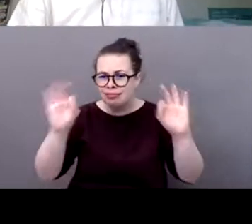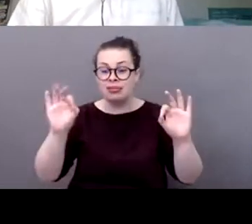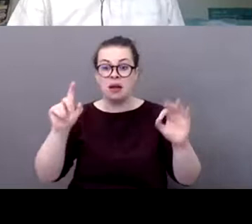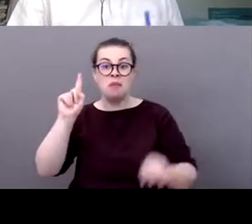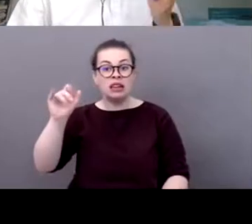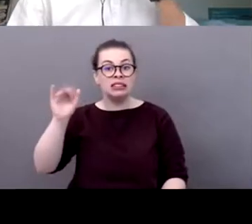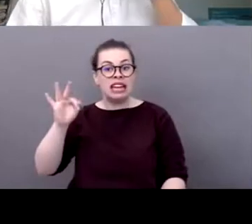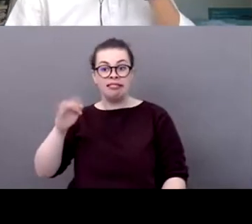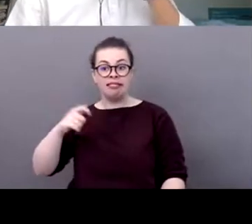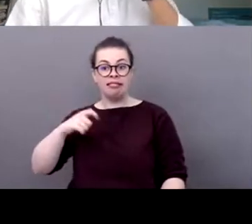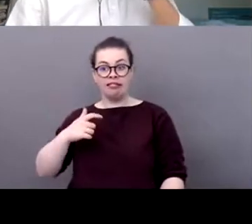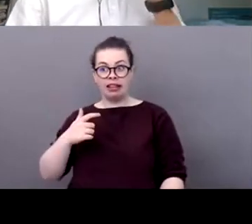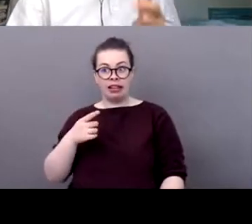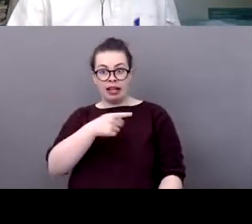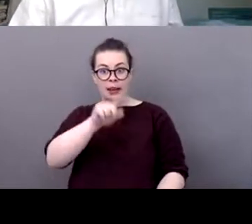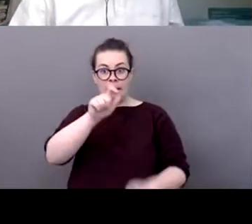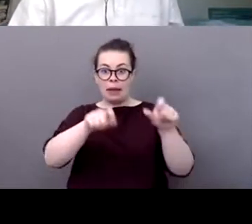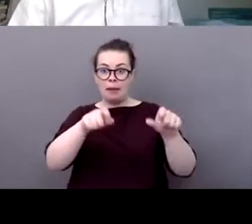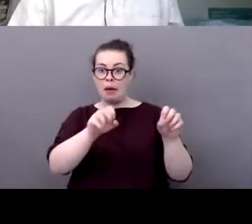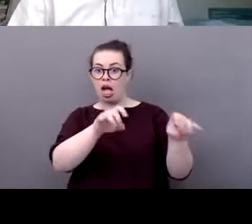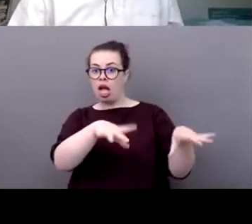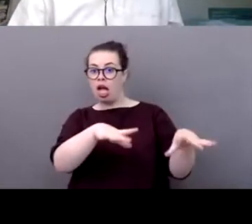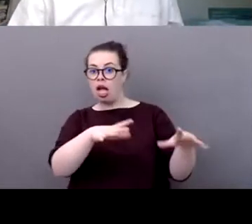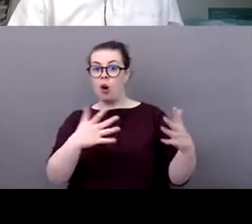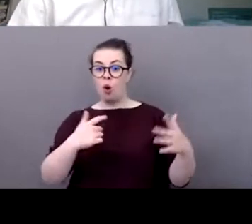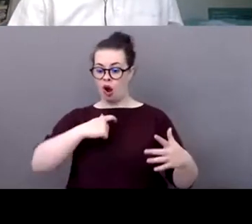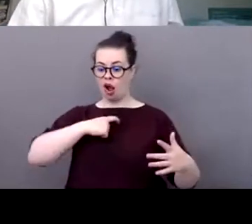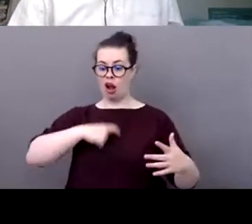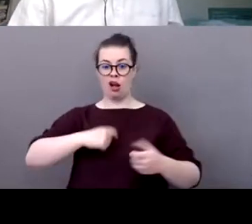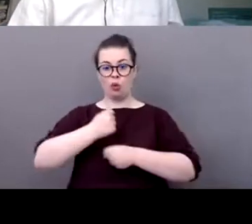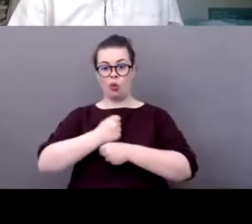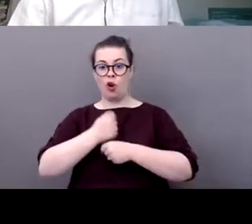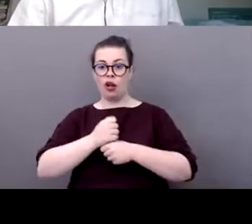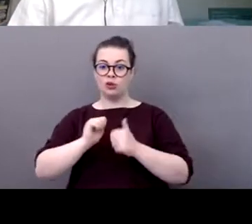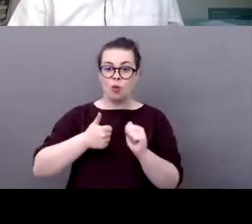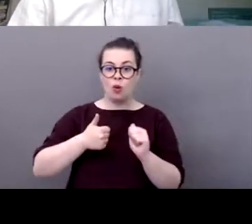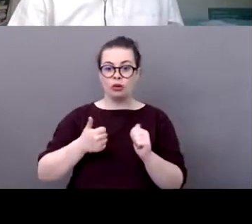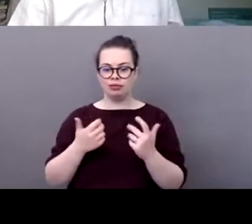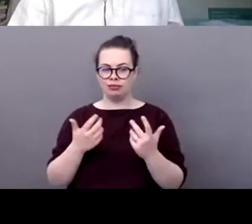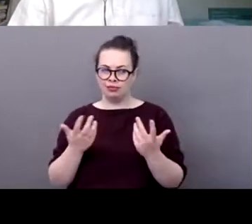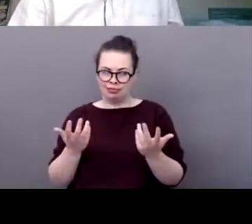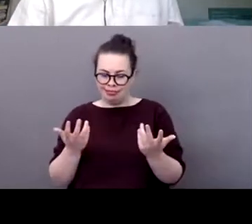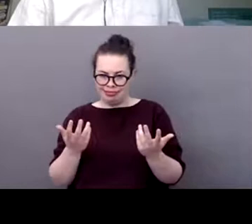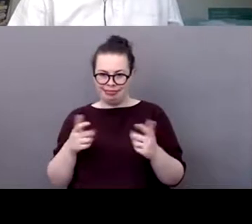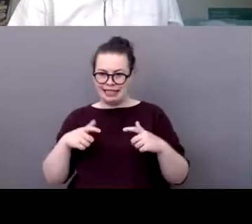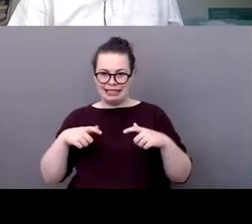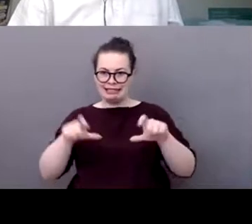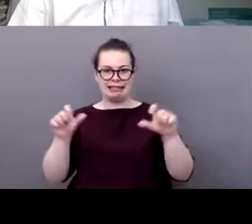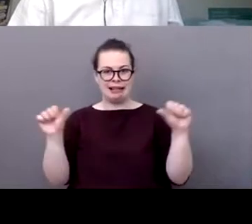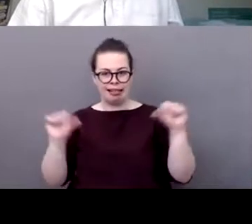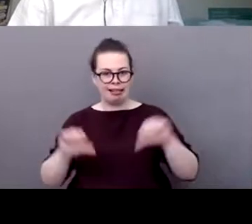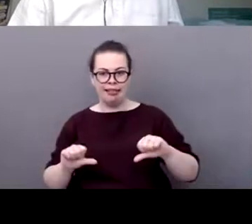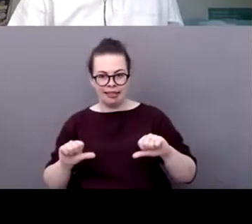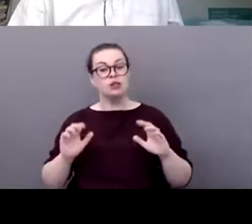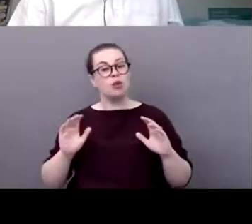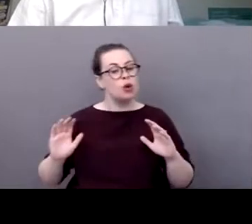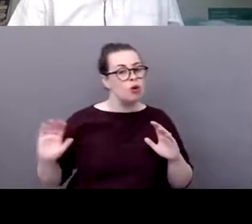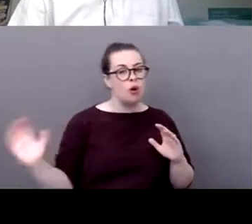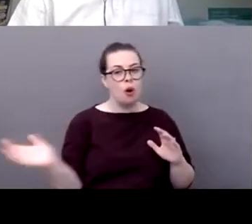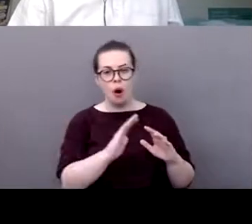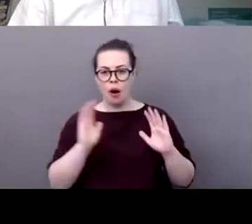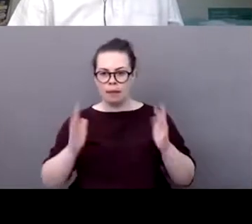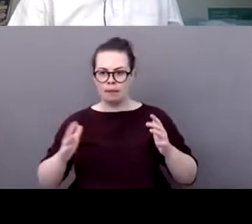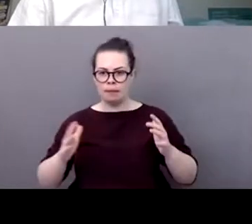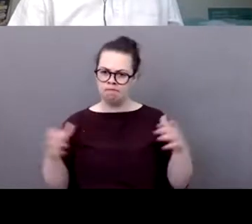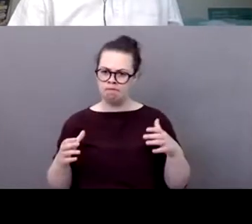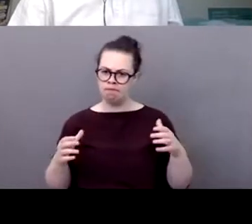don't do the right thing then half of the problem is still there so it is an educational program that has to be with everybody i mean i worked for